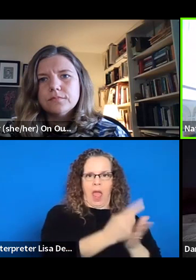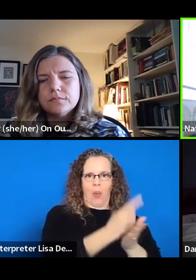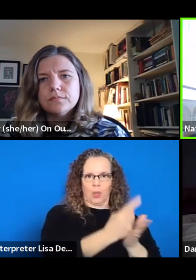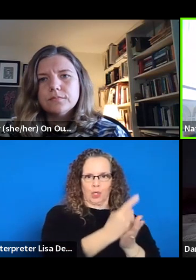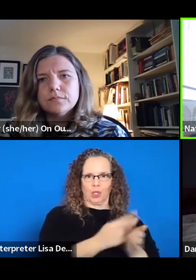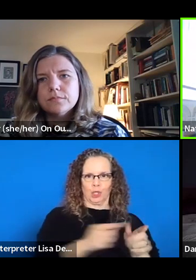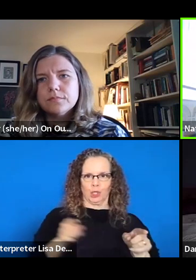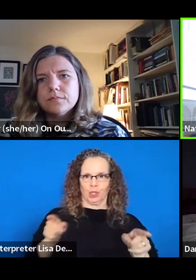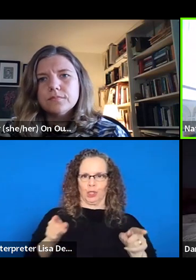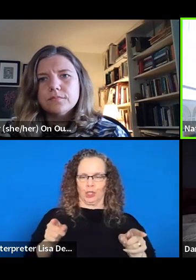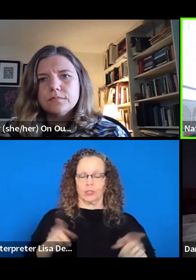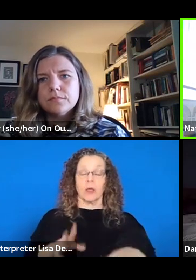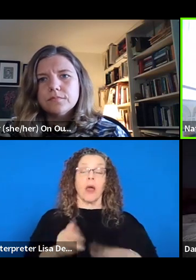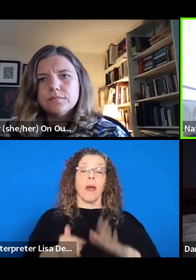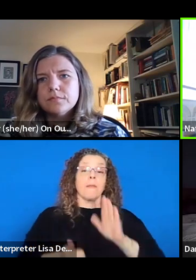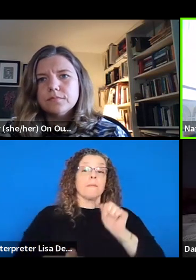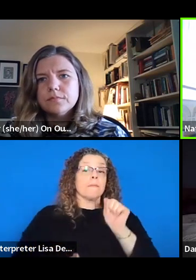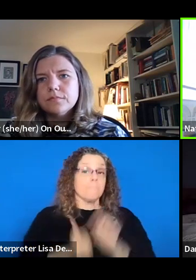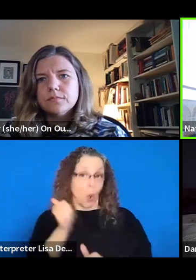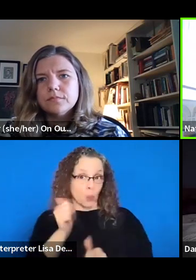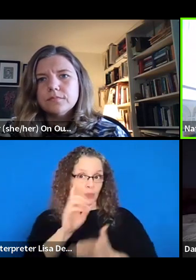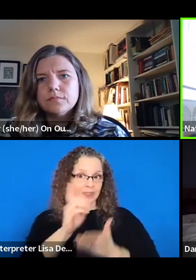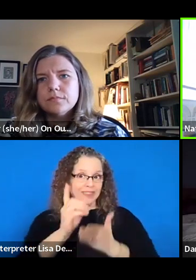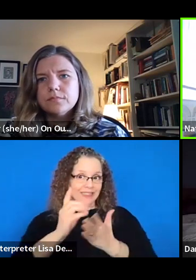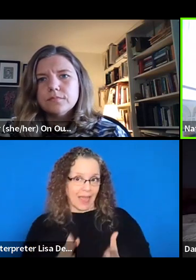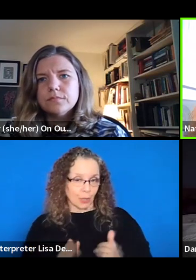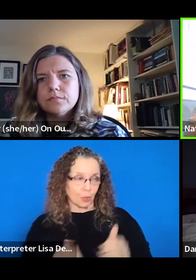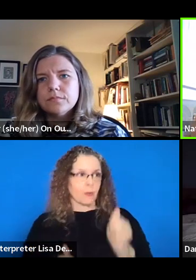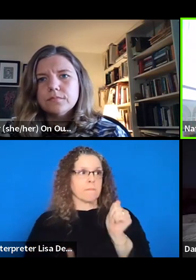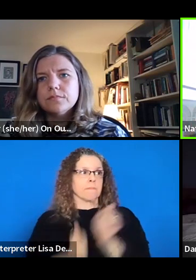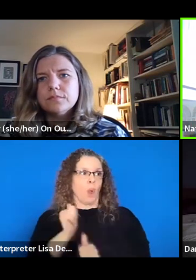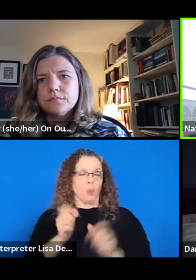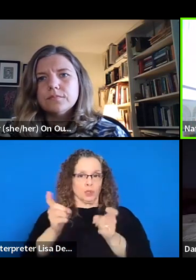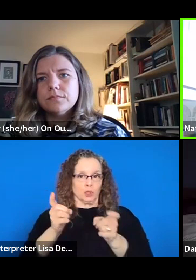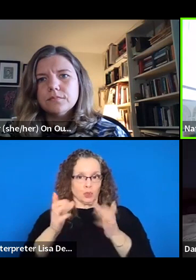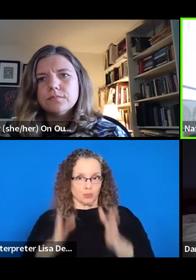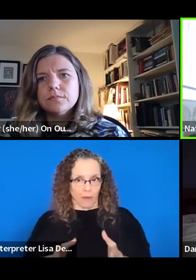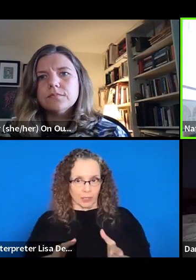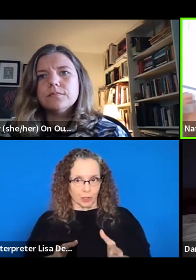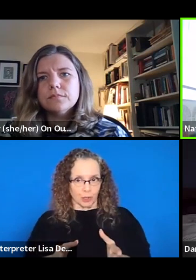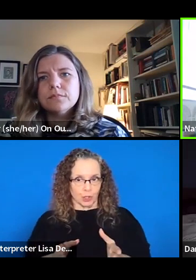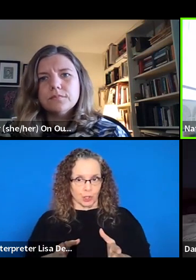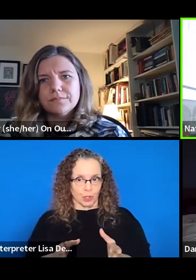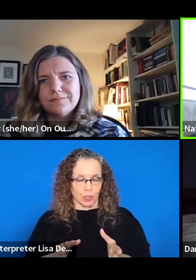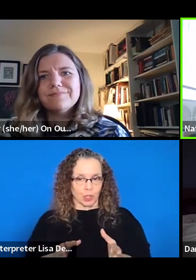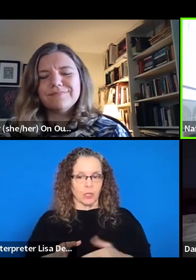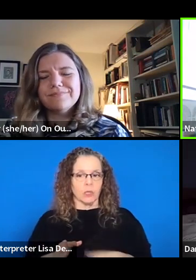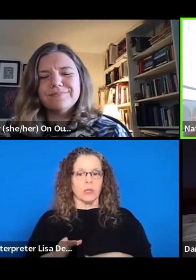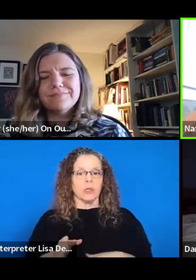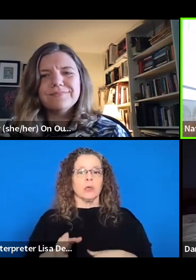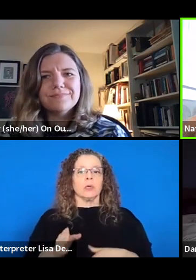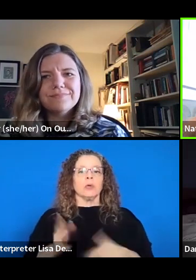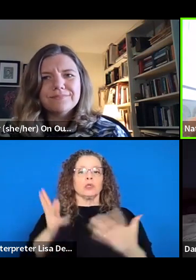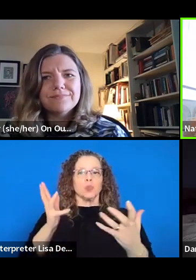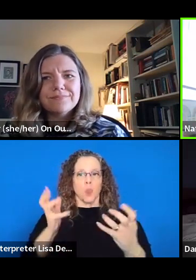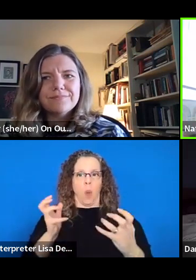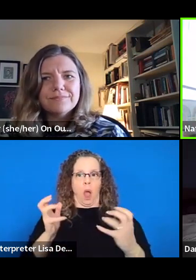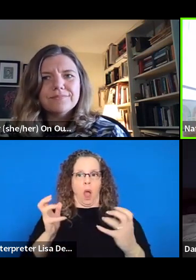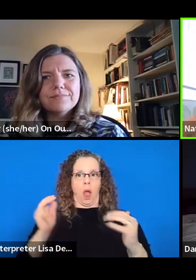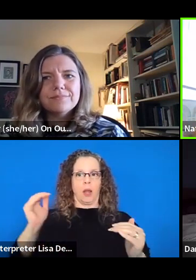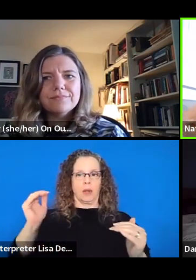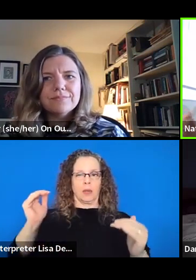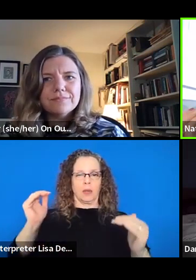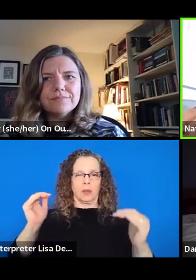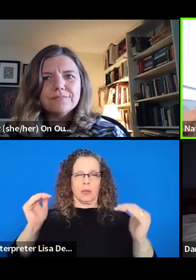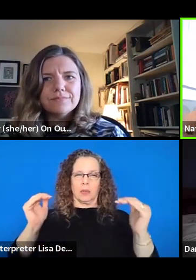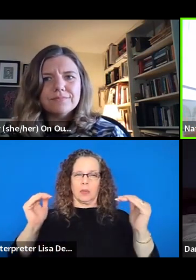um, uh, to make more than, or to make even as much as someone who is being paid hourly. And